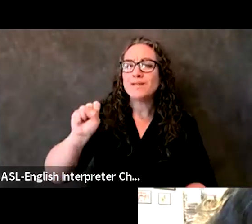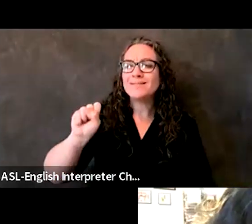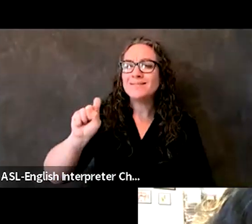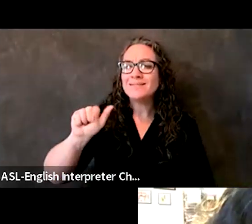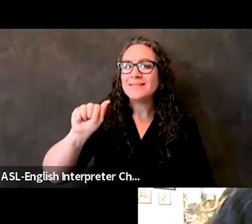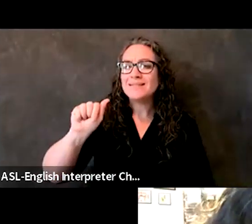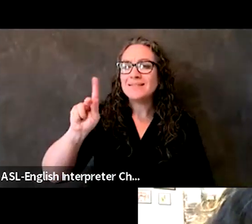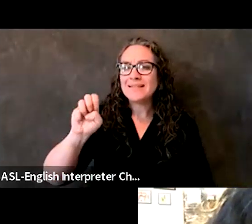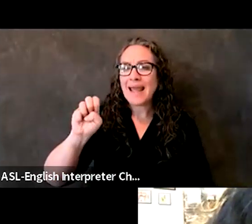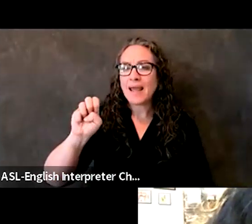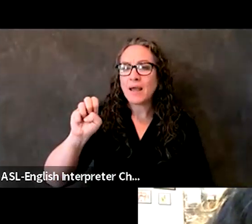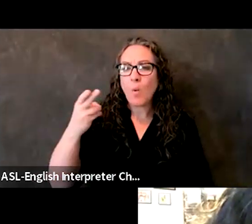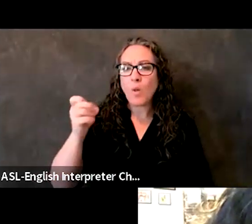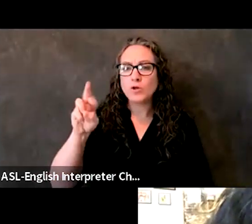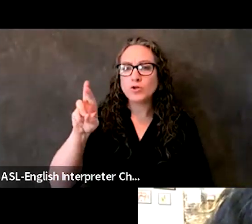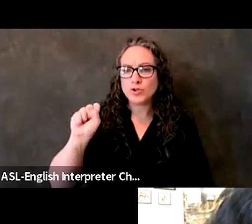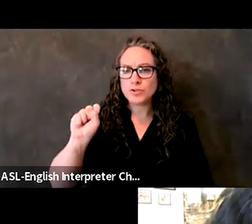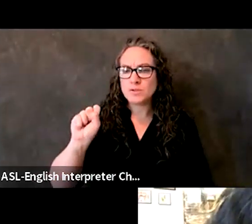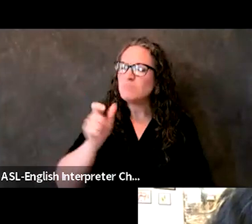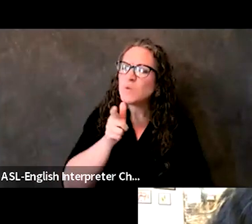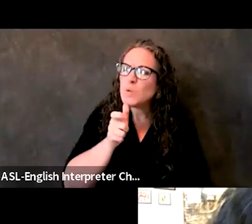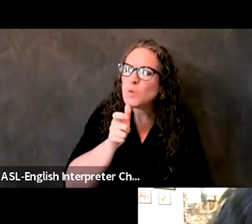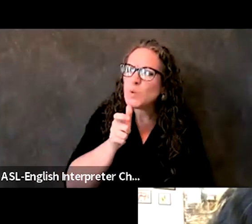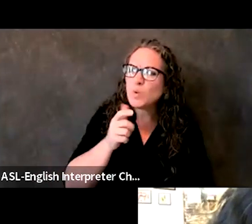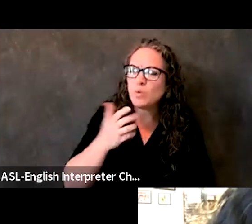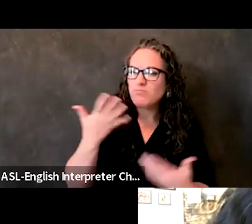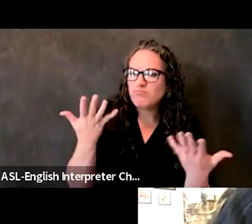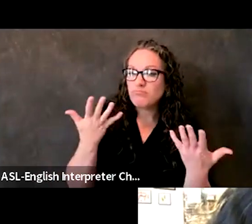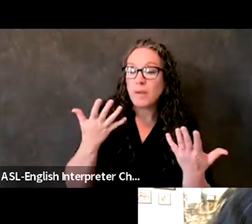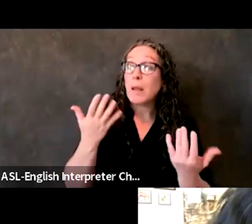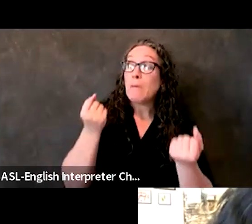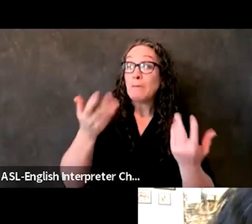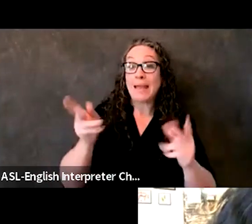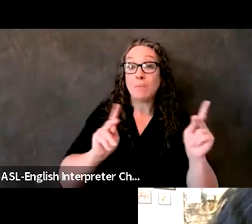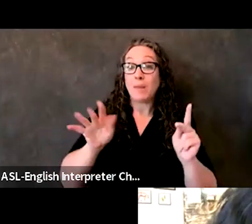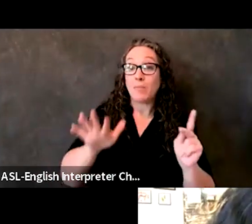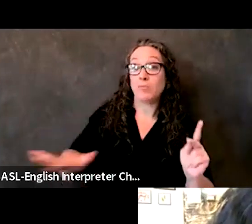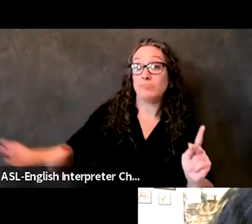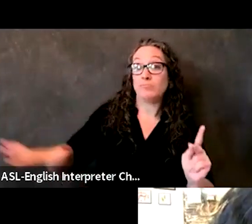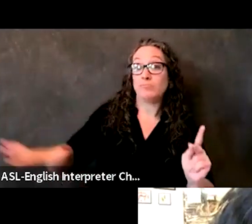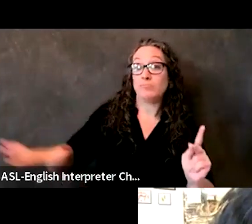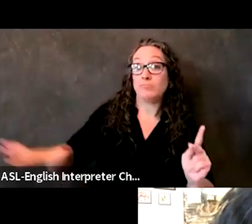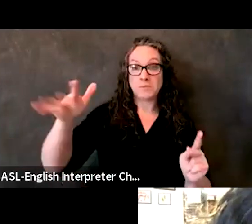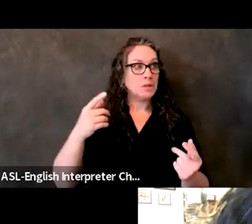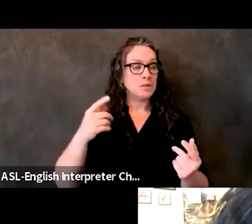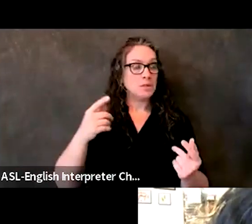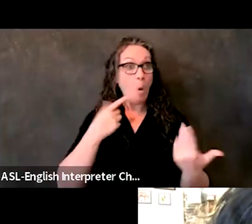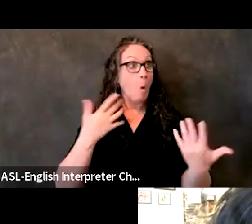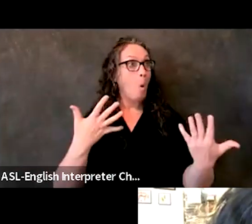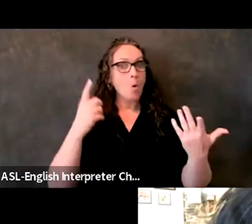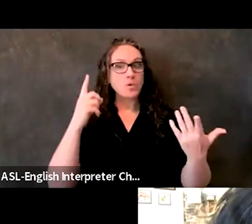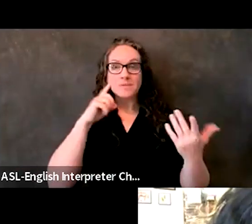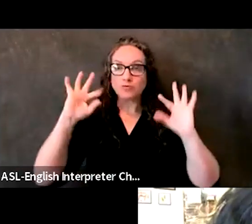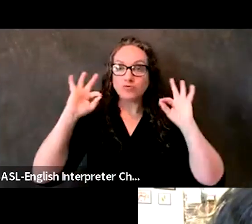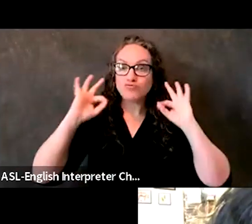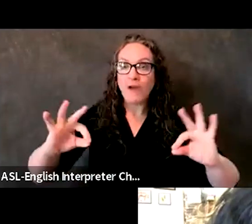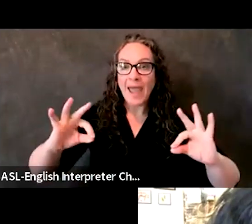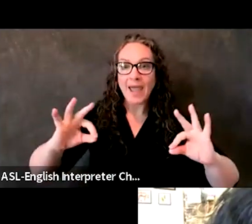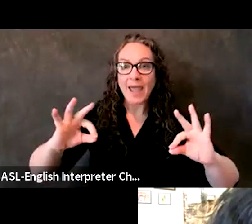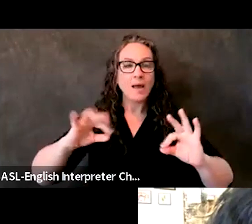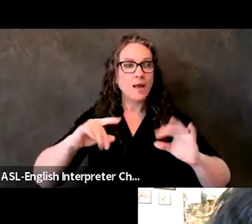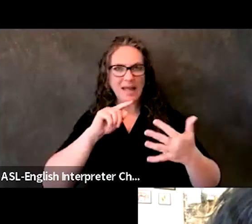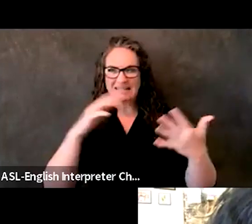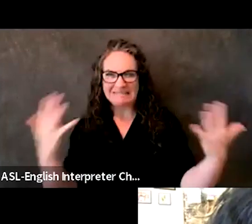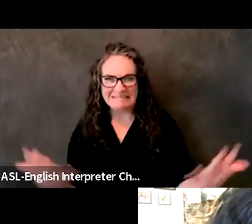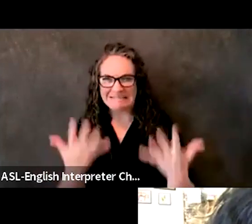Um, because I know a lot of people out there are wondering, well, that sounds great. But what do I call, it, is it